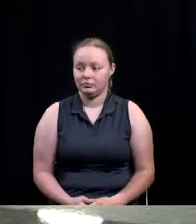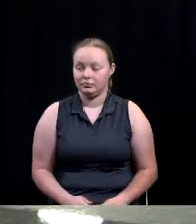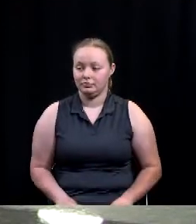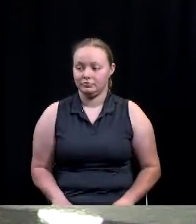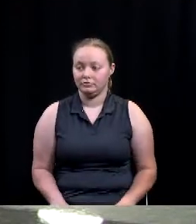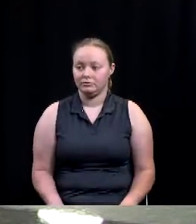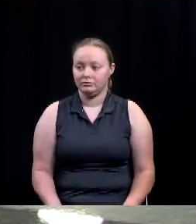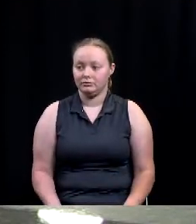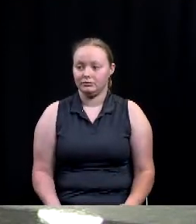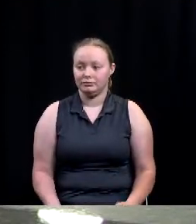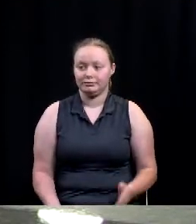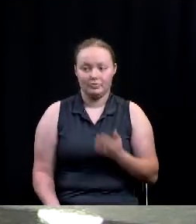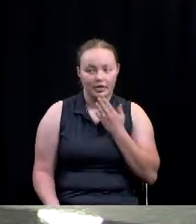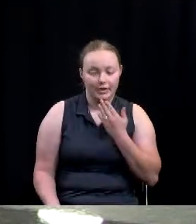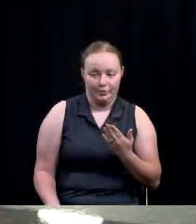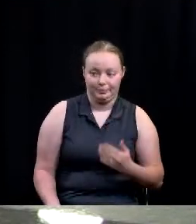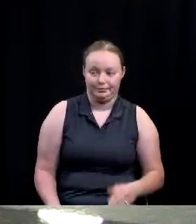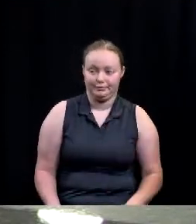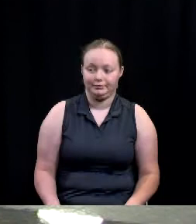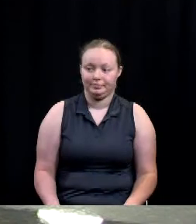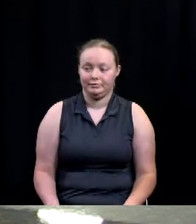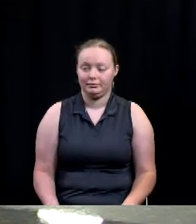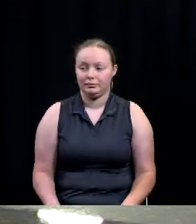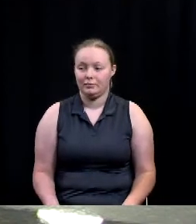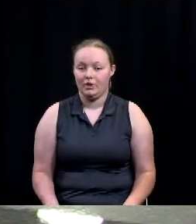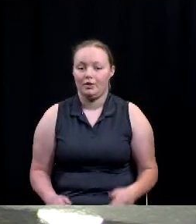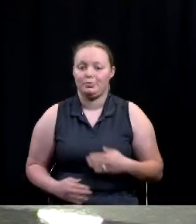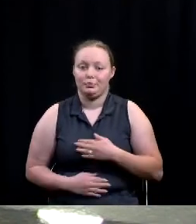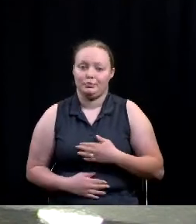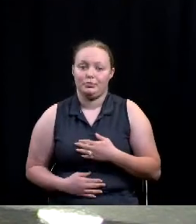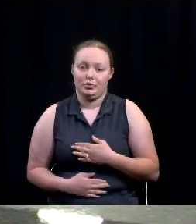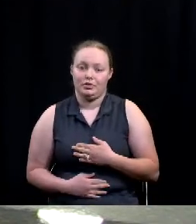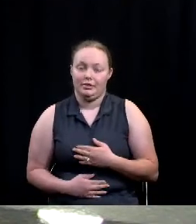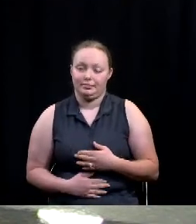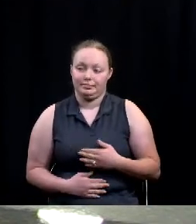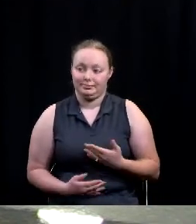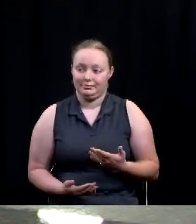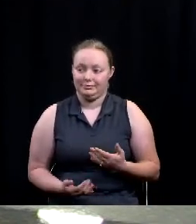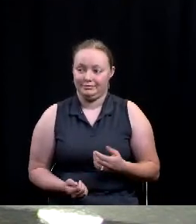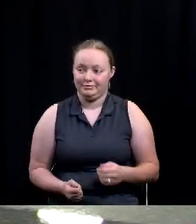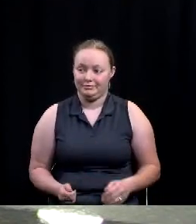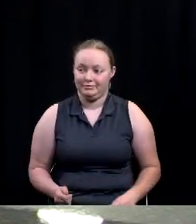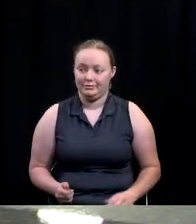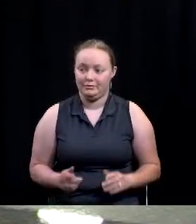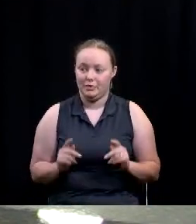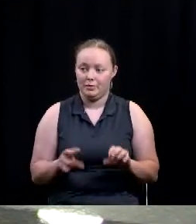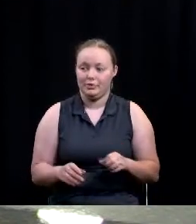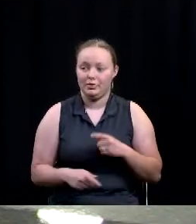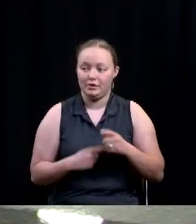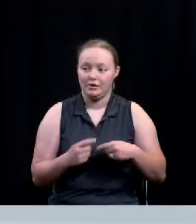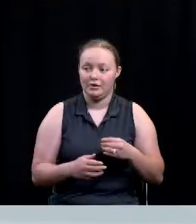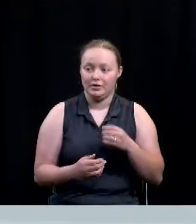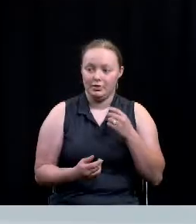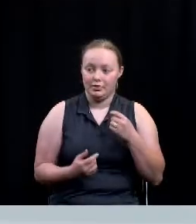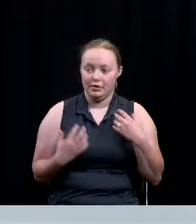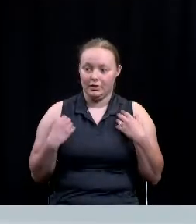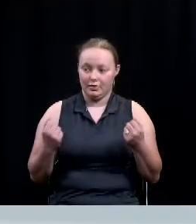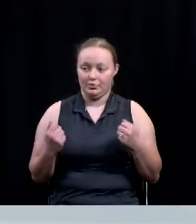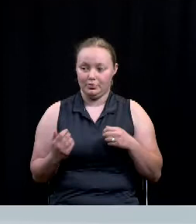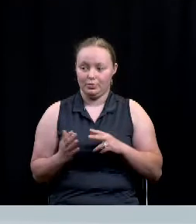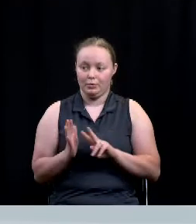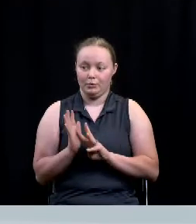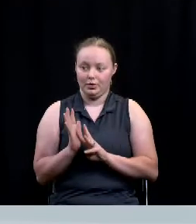Thank you, Mayor and Council. I appreciate the opportunity to be before you to give an update on the state of mental health initiatives in Waco. We'll go over